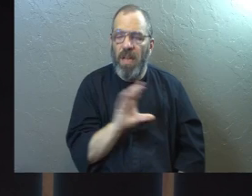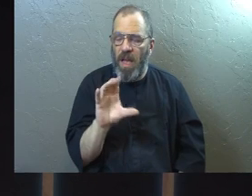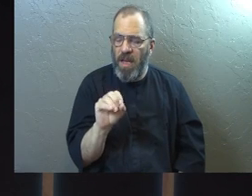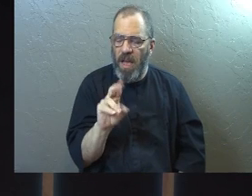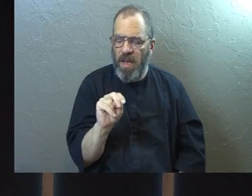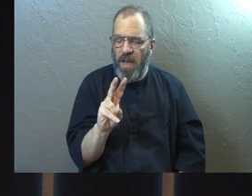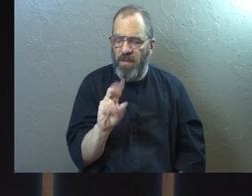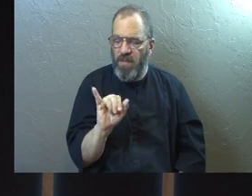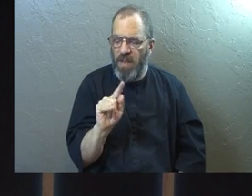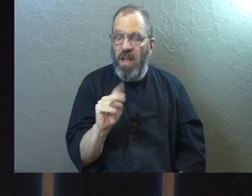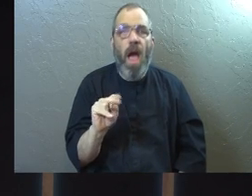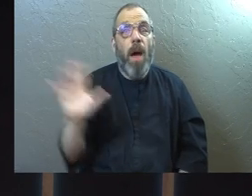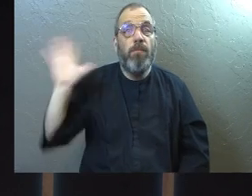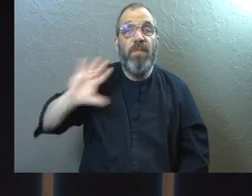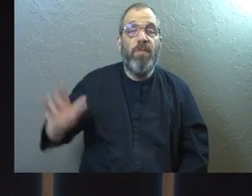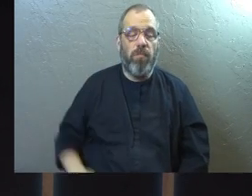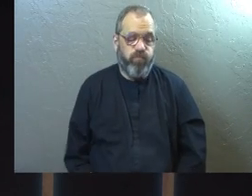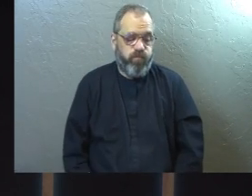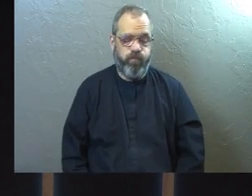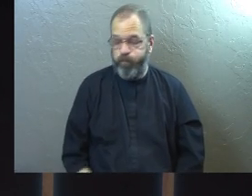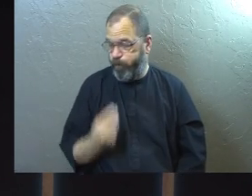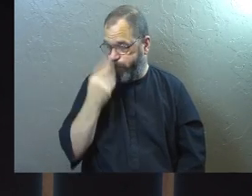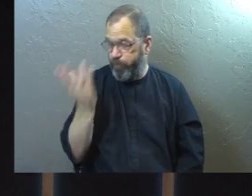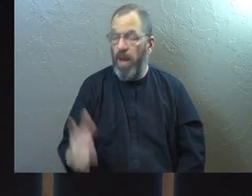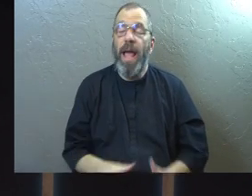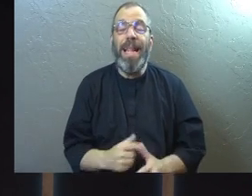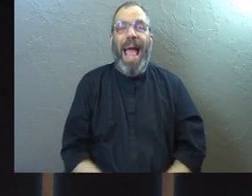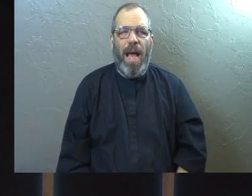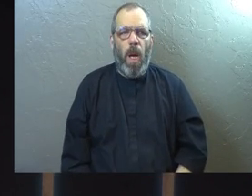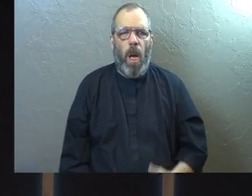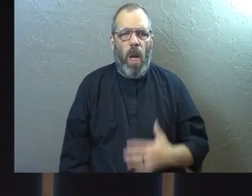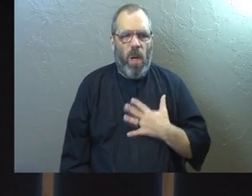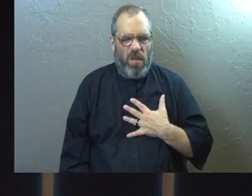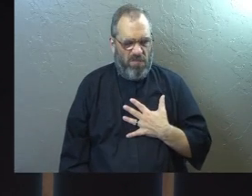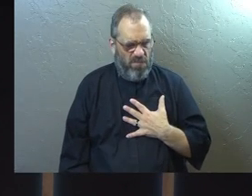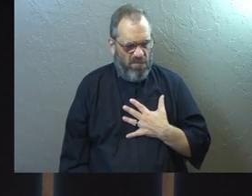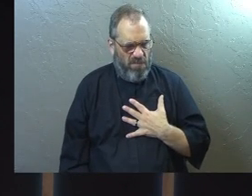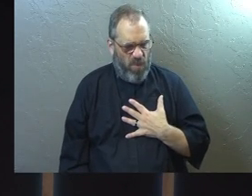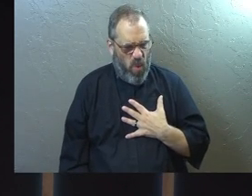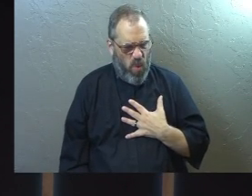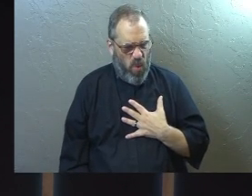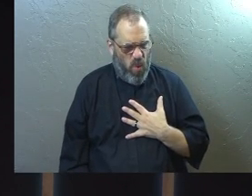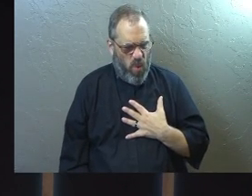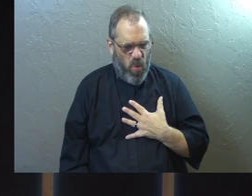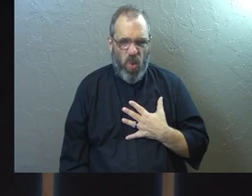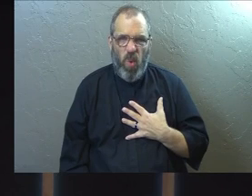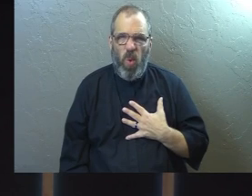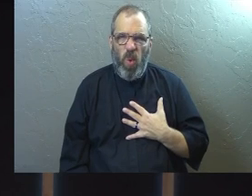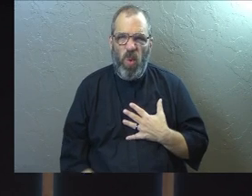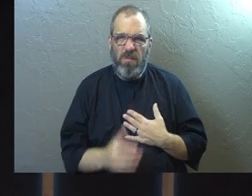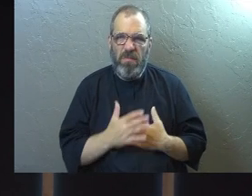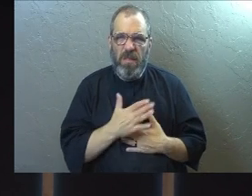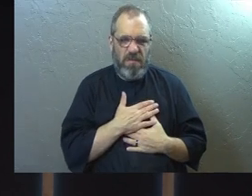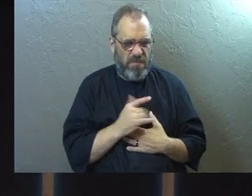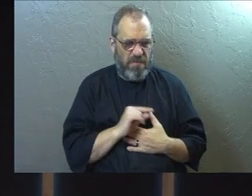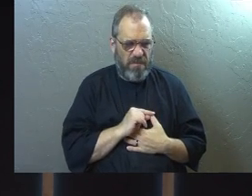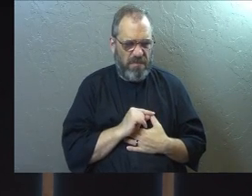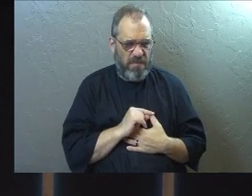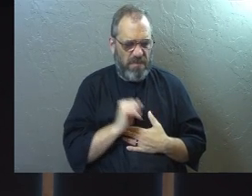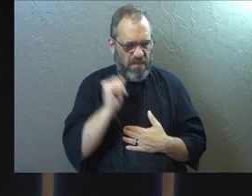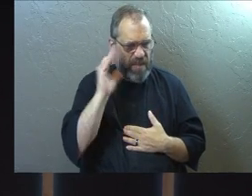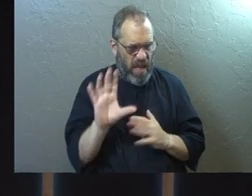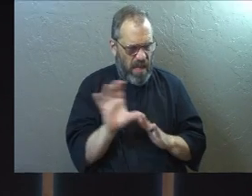So all of a sudden, you might not have been this way before, but suddenly you're this way where you know what the commands of God are and you care.